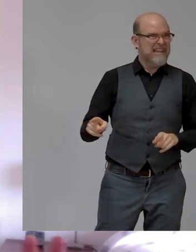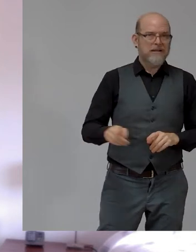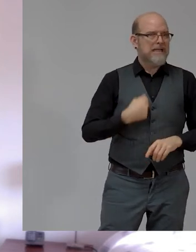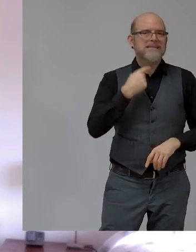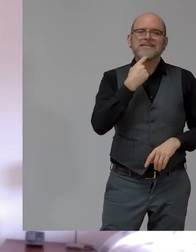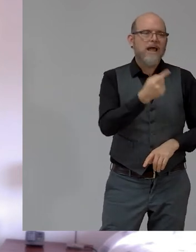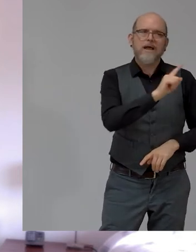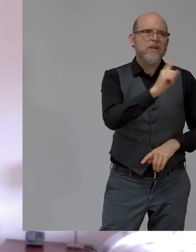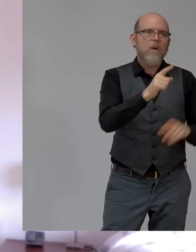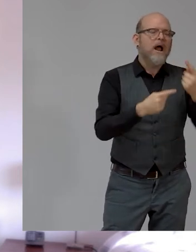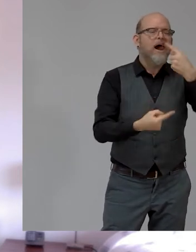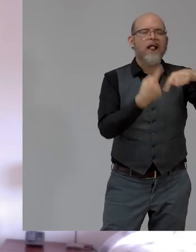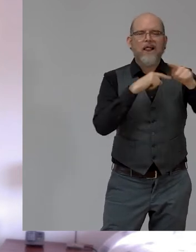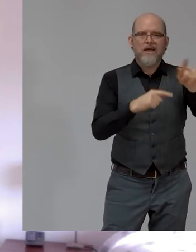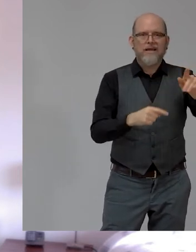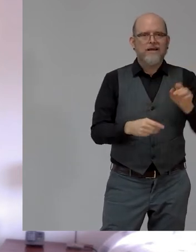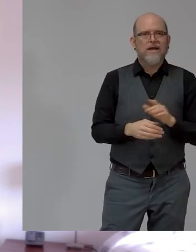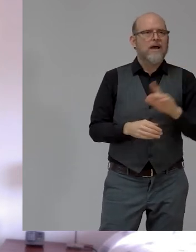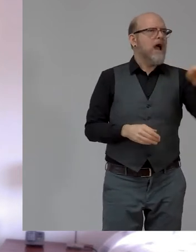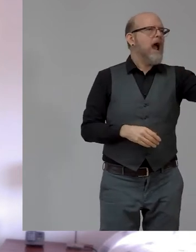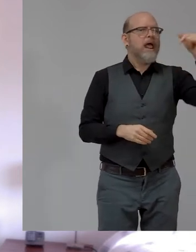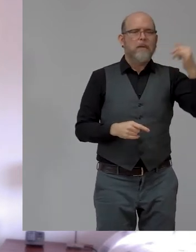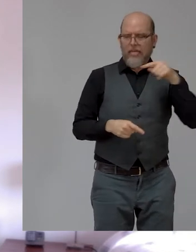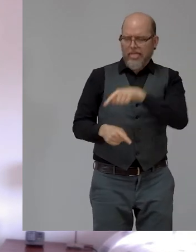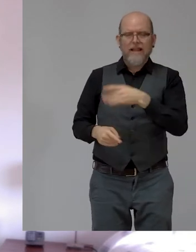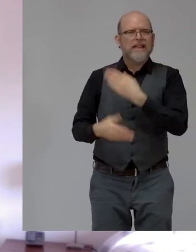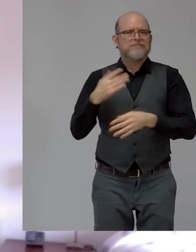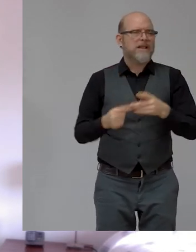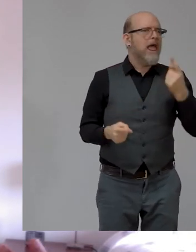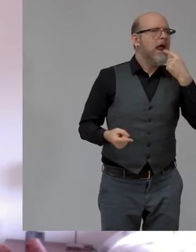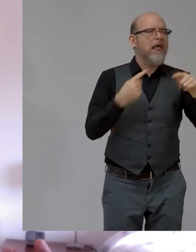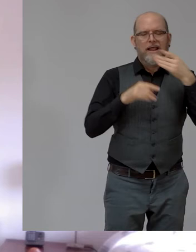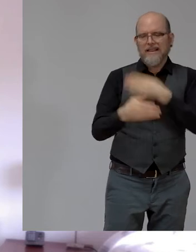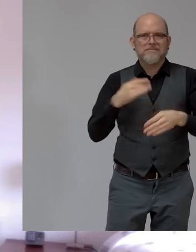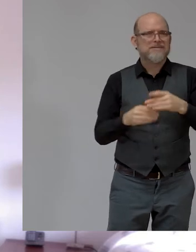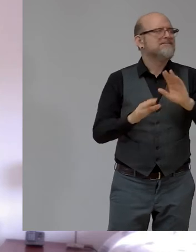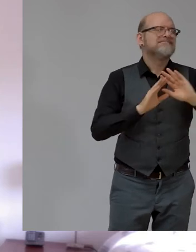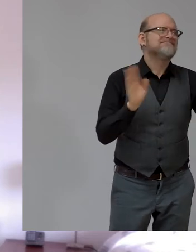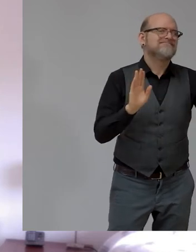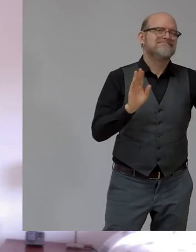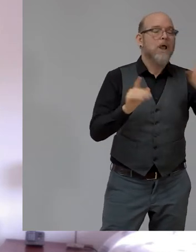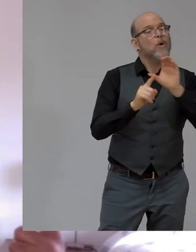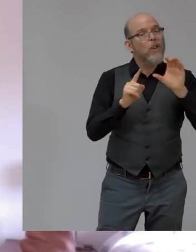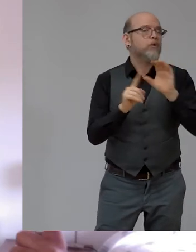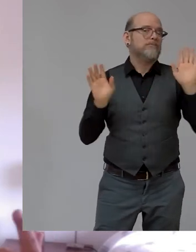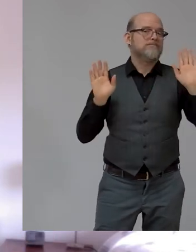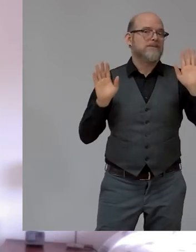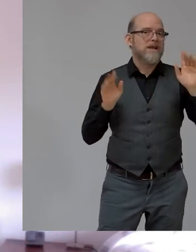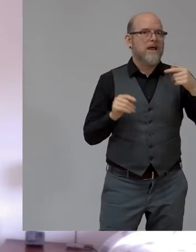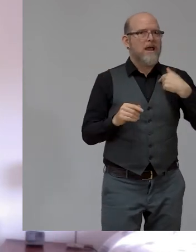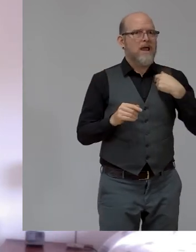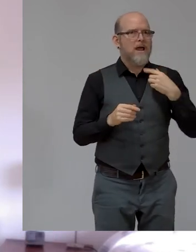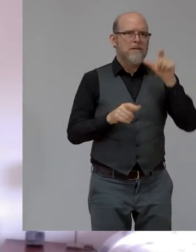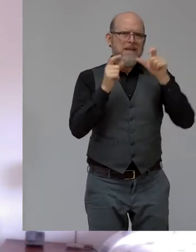And there are multiple excuses. Cultural difference. Our population is too young. By the way, this is too